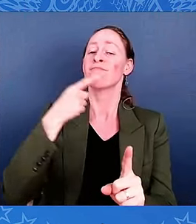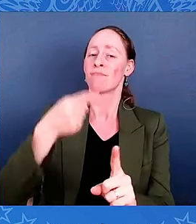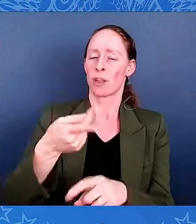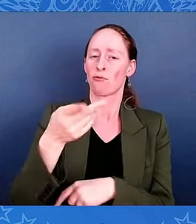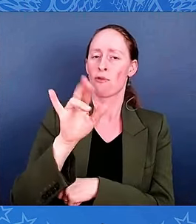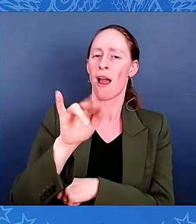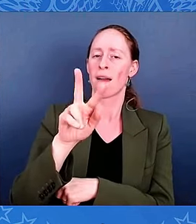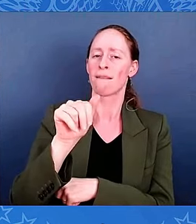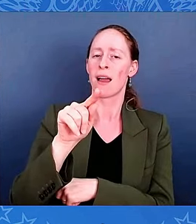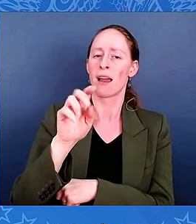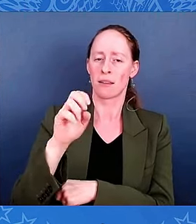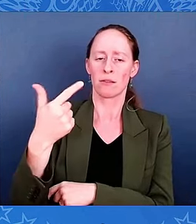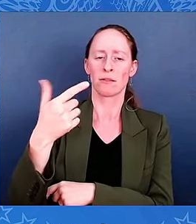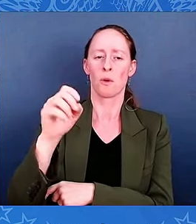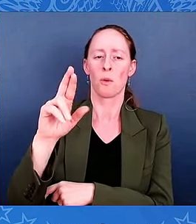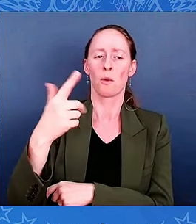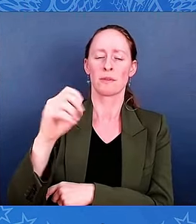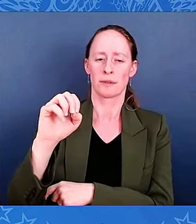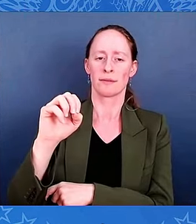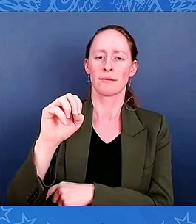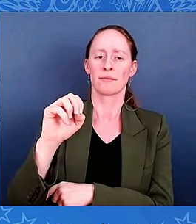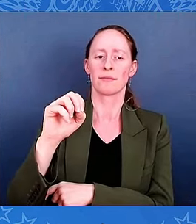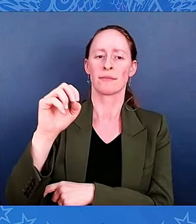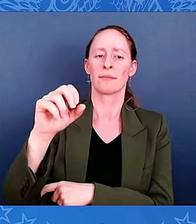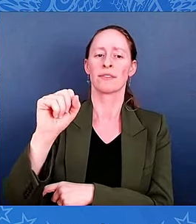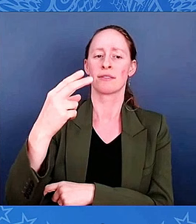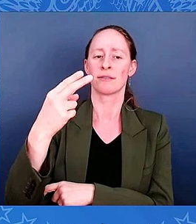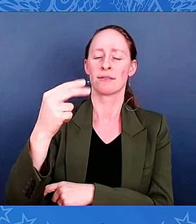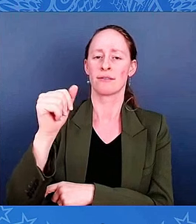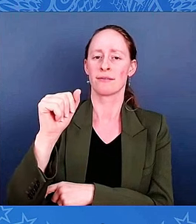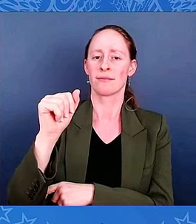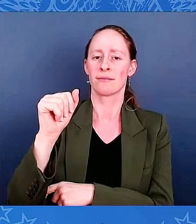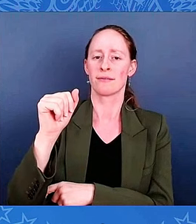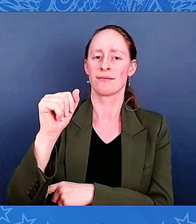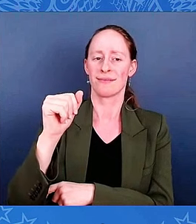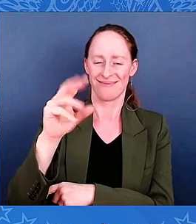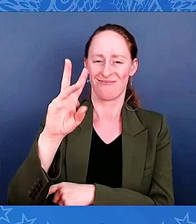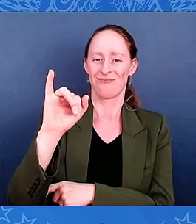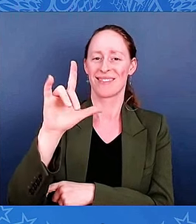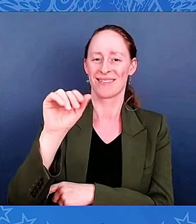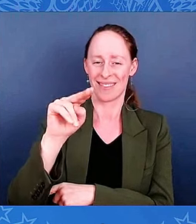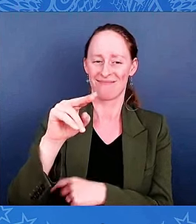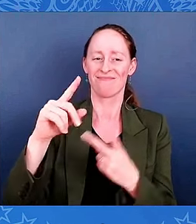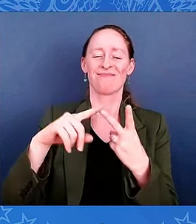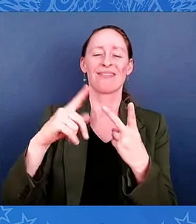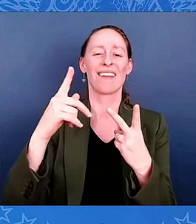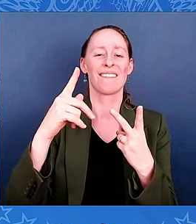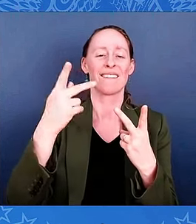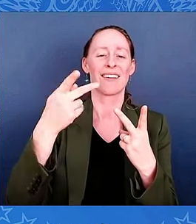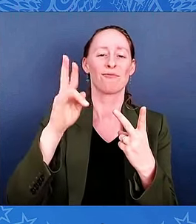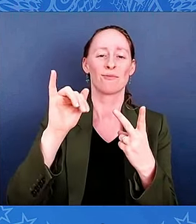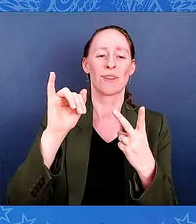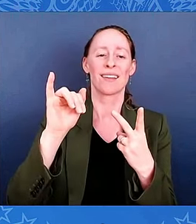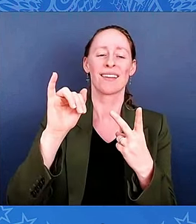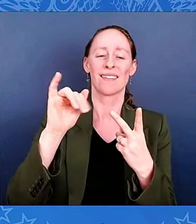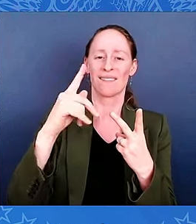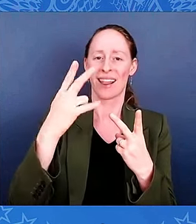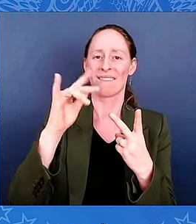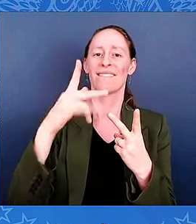United States Army, for conspicuous gallantry and intrepidity at the risk of their life above and beyond the call of duty.